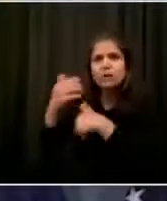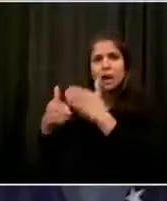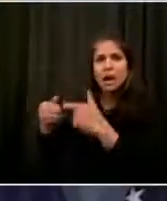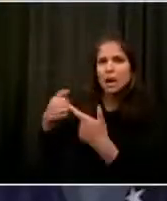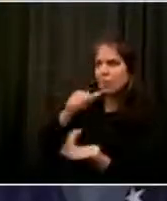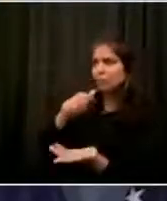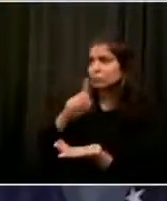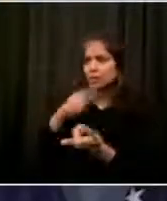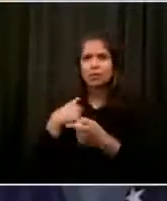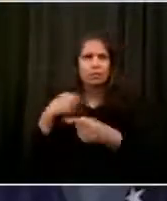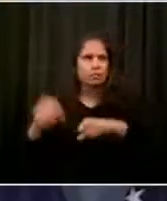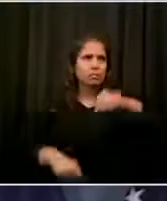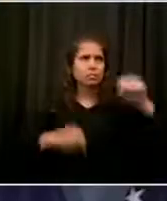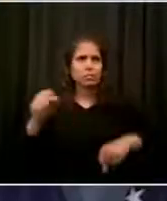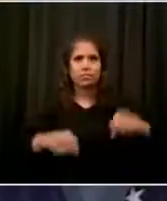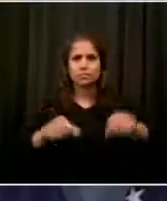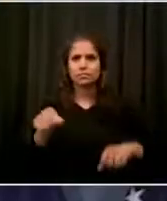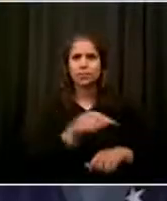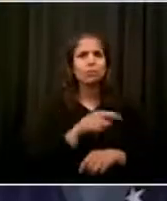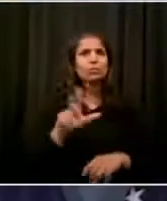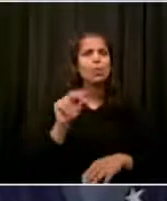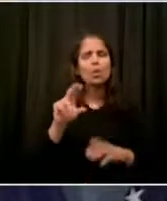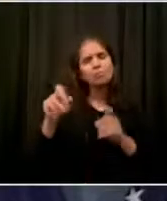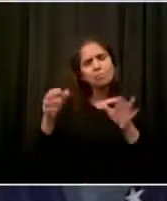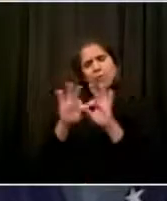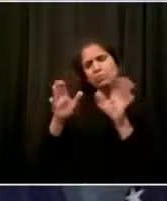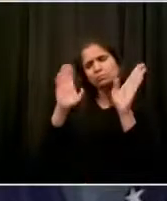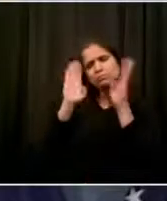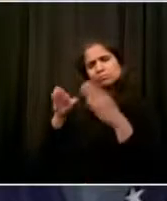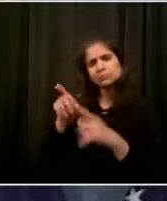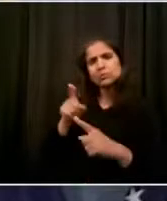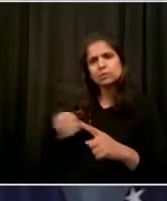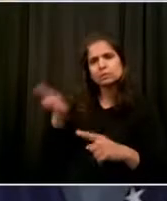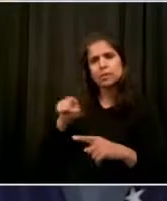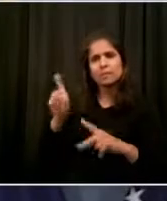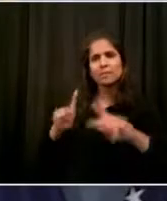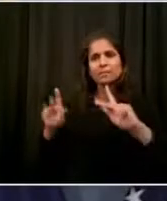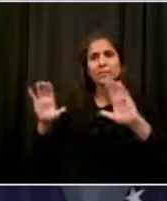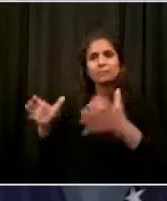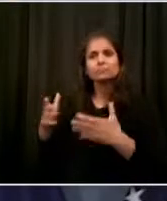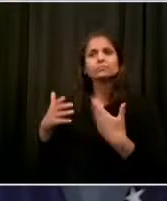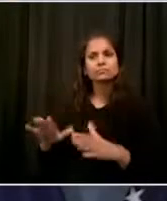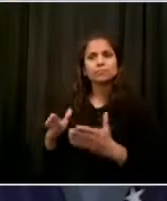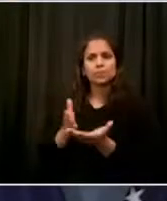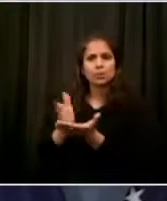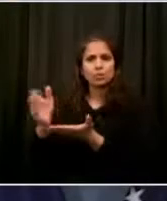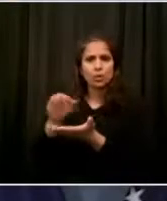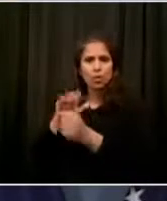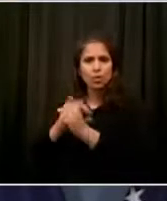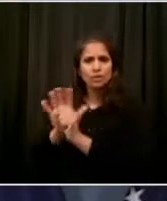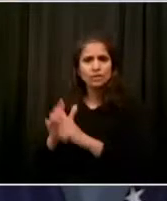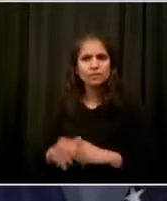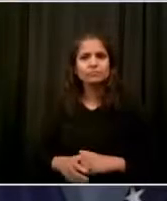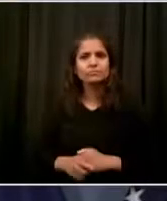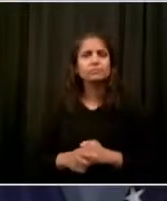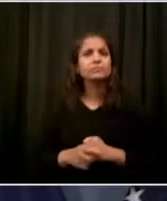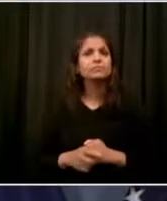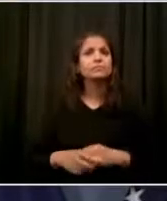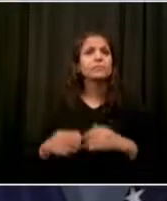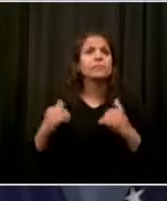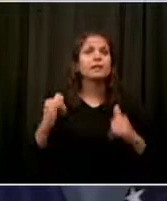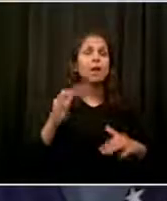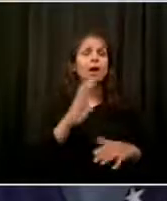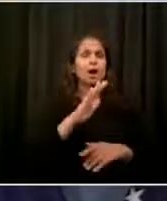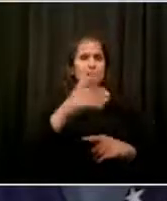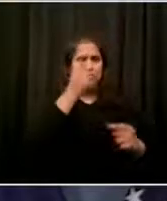I want to see us reach more and more into symptomatic folks as well. So, we will do that follow-up with you so you get the specifics, but your point is